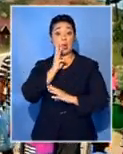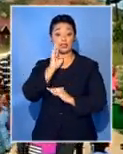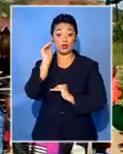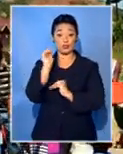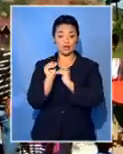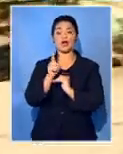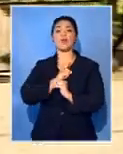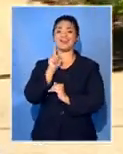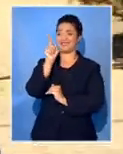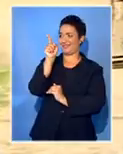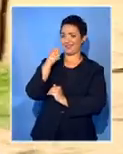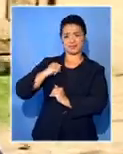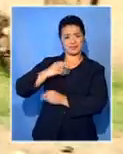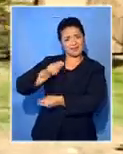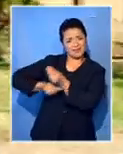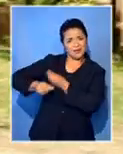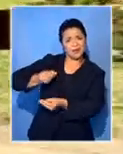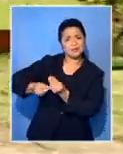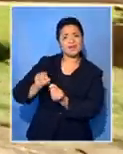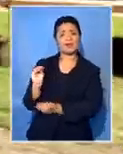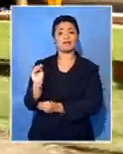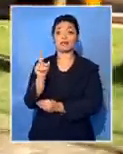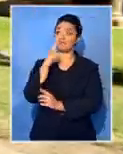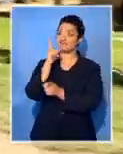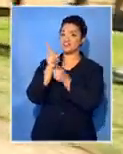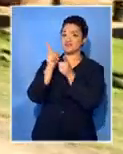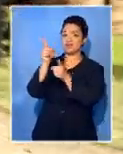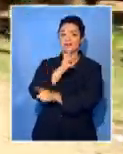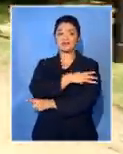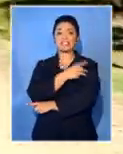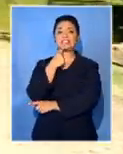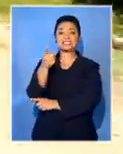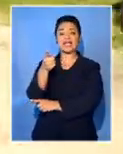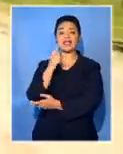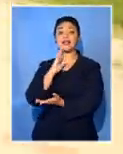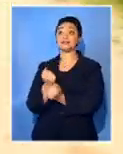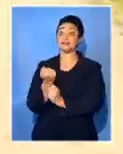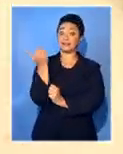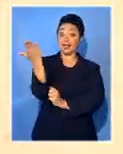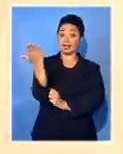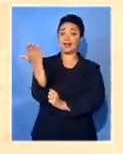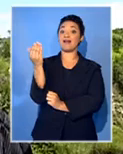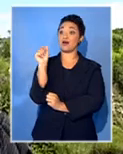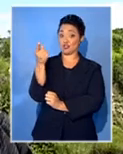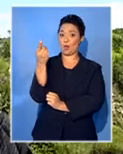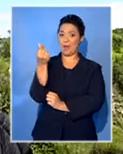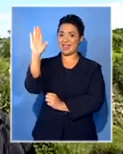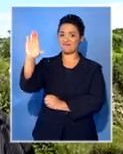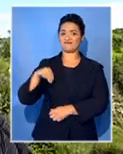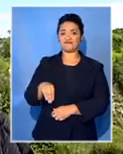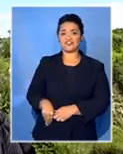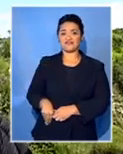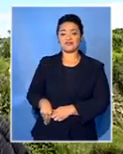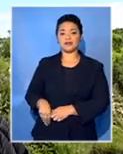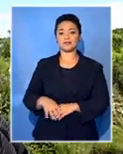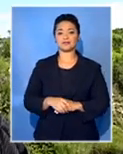perpetuated by corruption. They accuse some officials of abusing the tender system for personal enrichment. Some members,